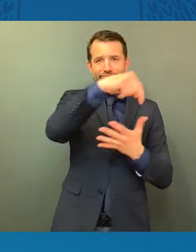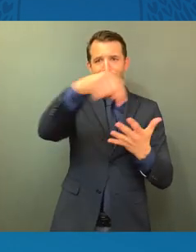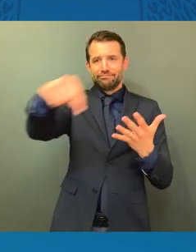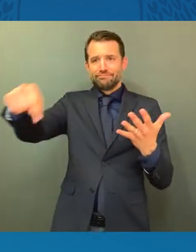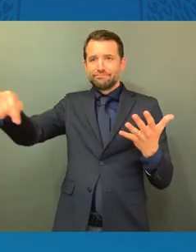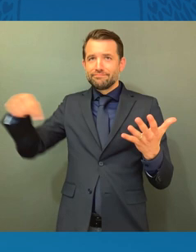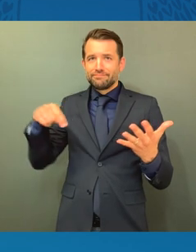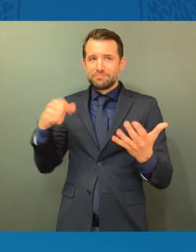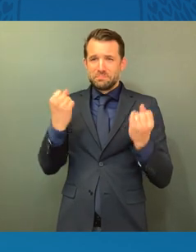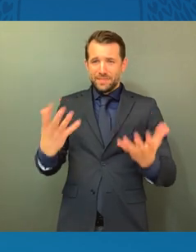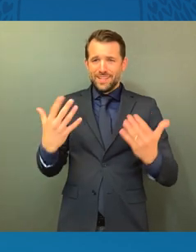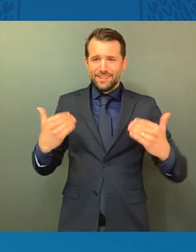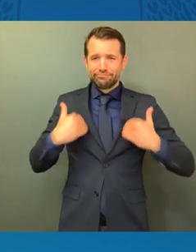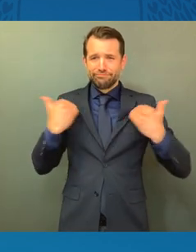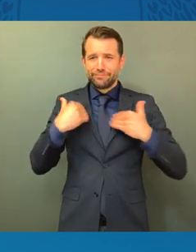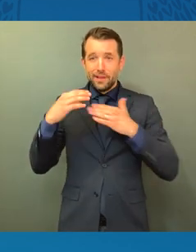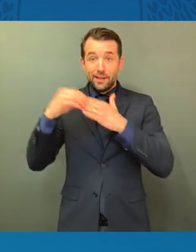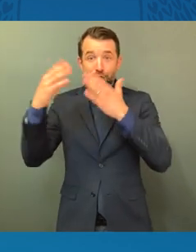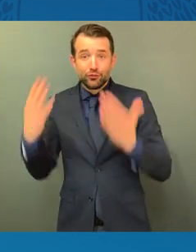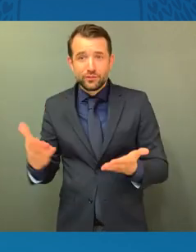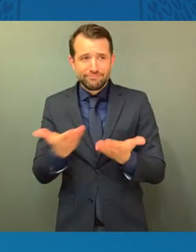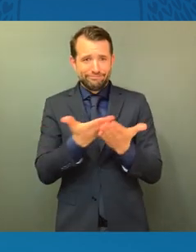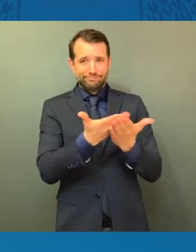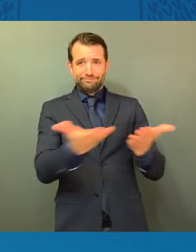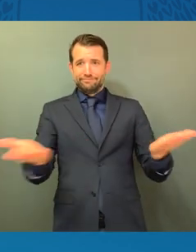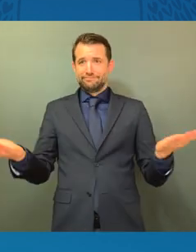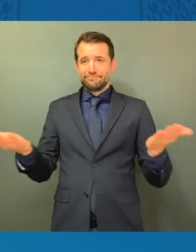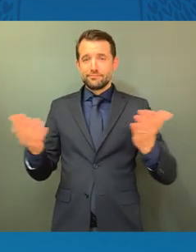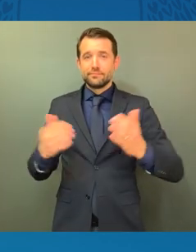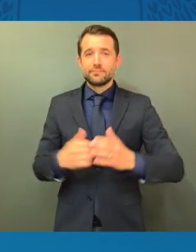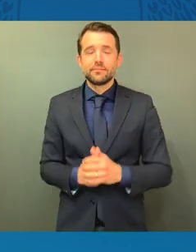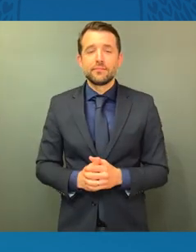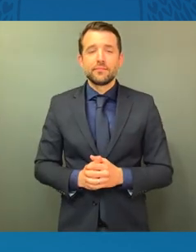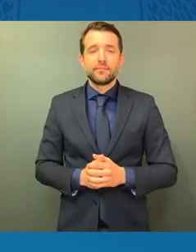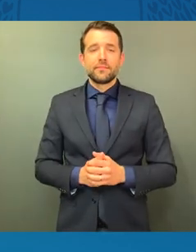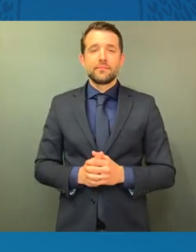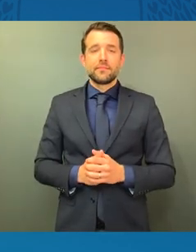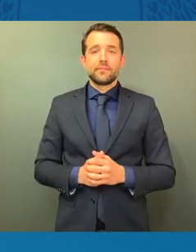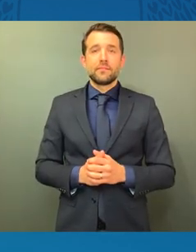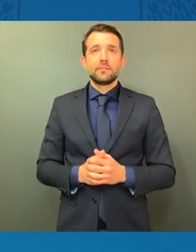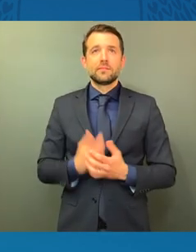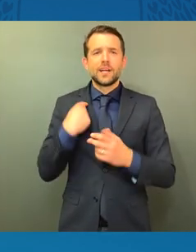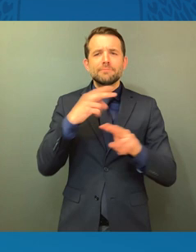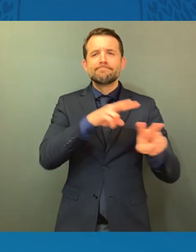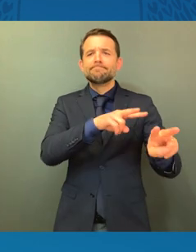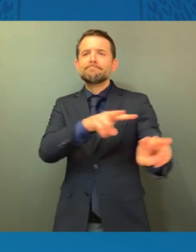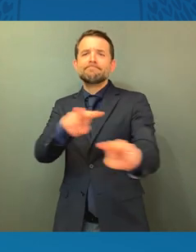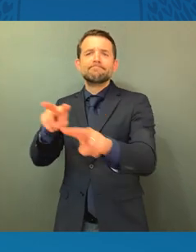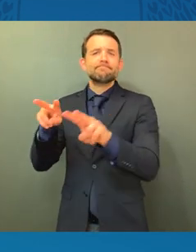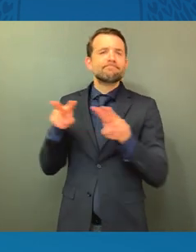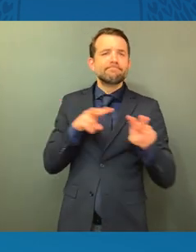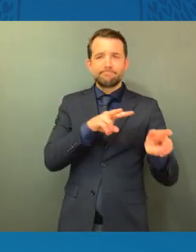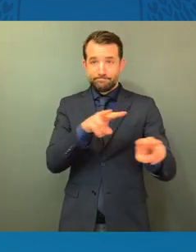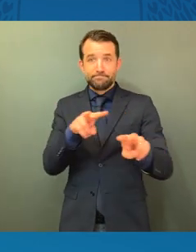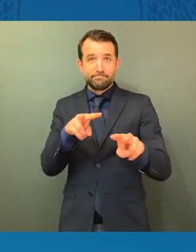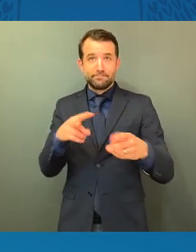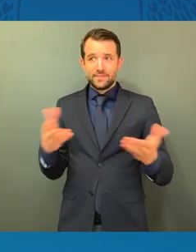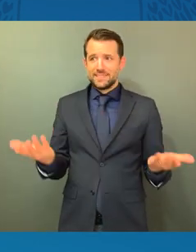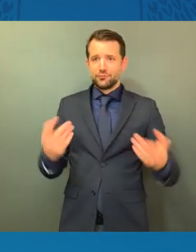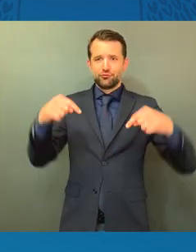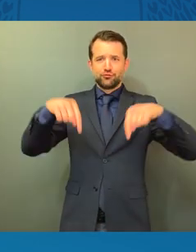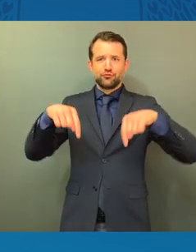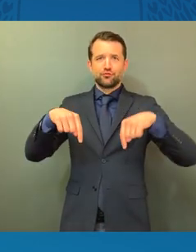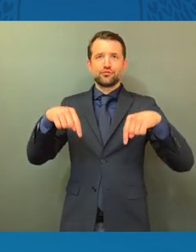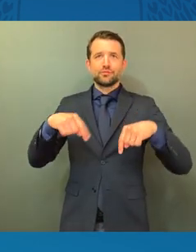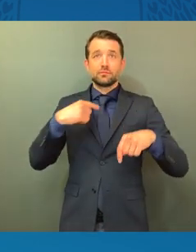You know, I will tell you that when I look out at who's here and I spend some time quickly with the principals who